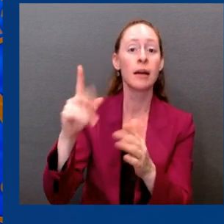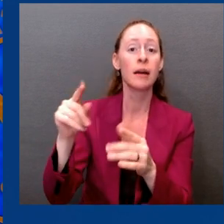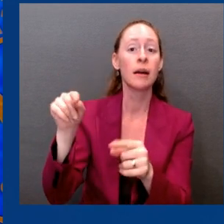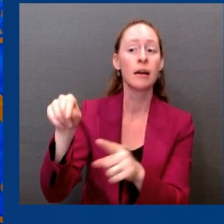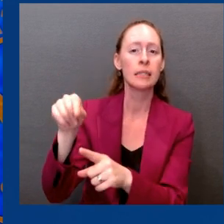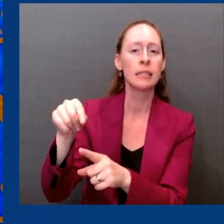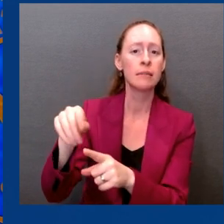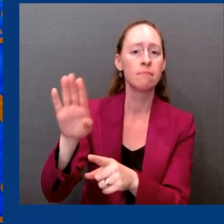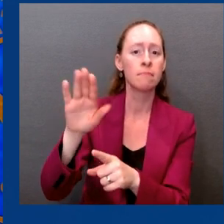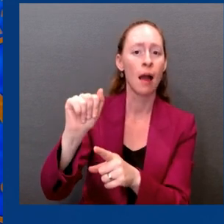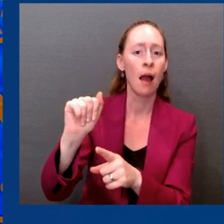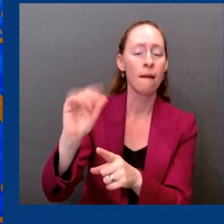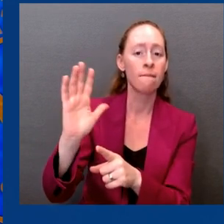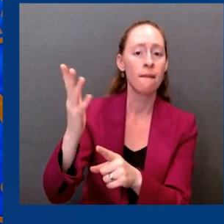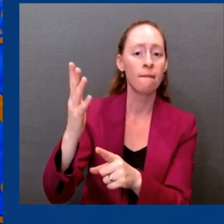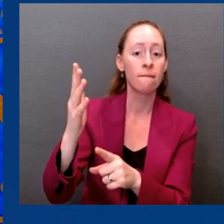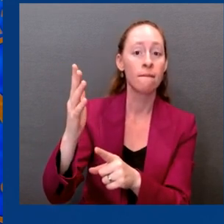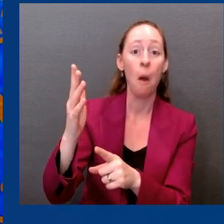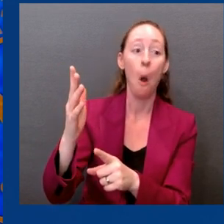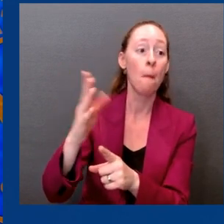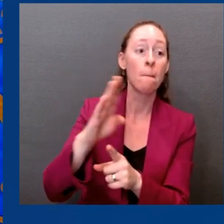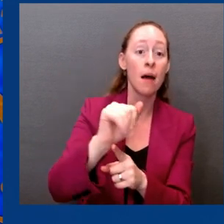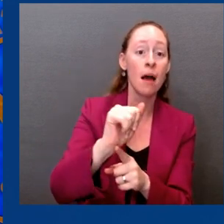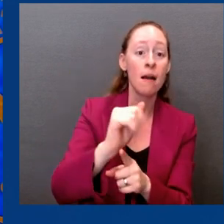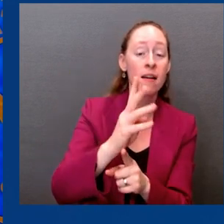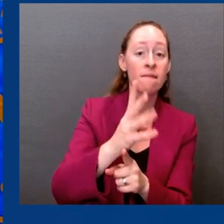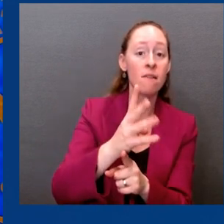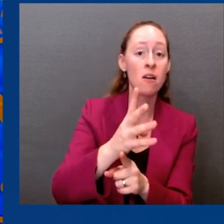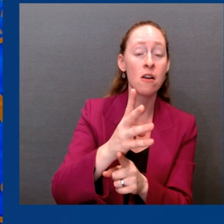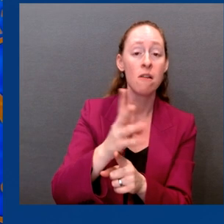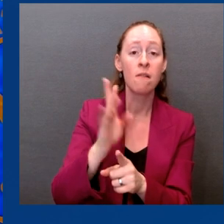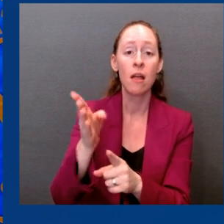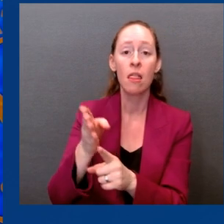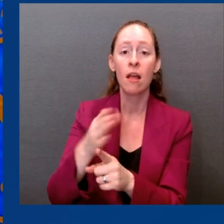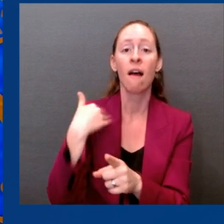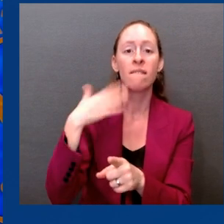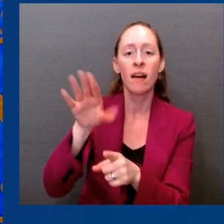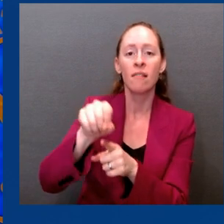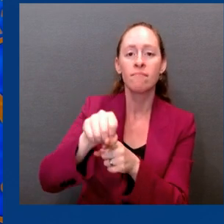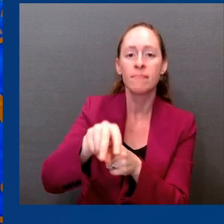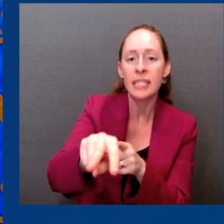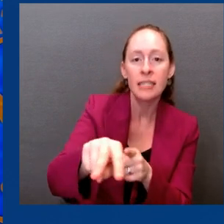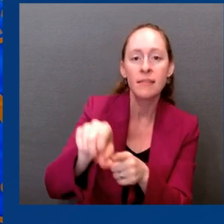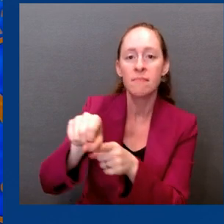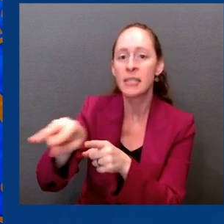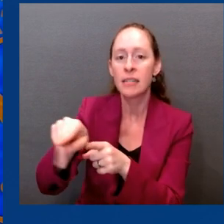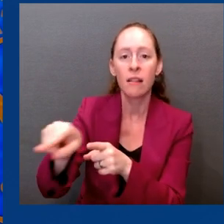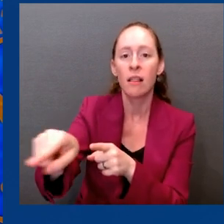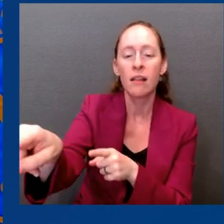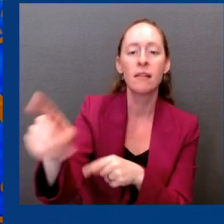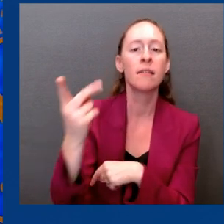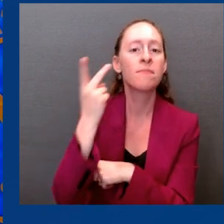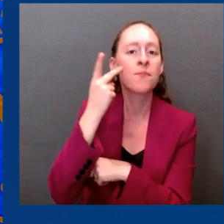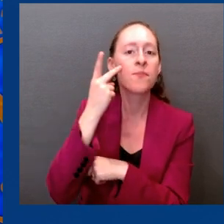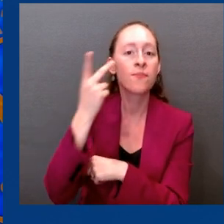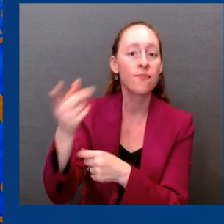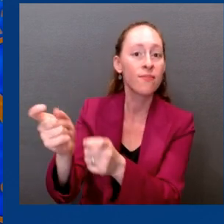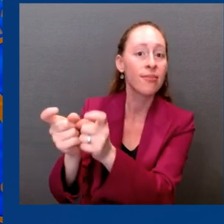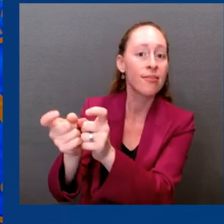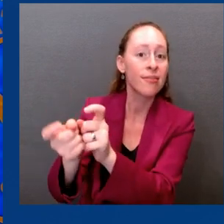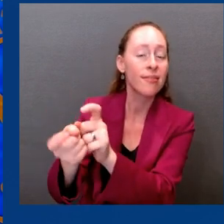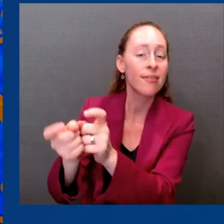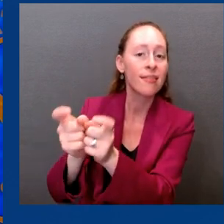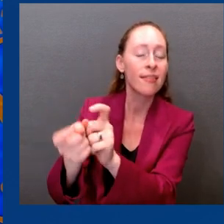vaccine that we're talking about very likely would hold a substantial degree of protection against a